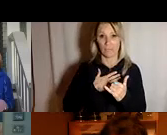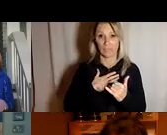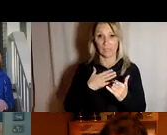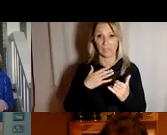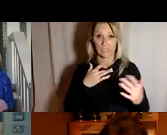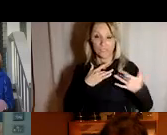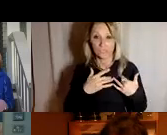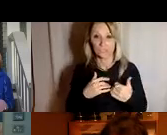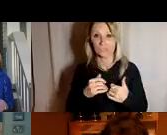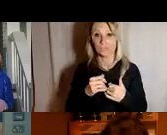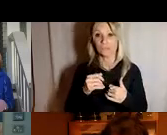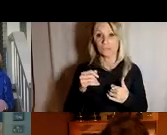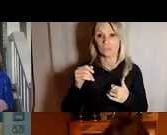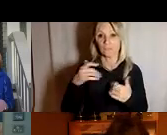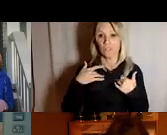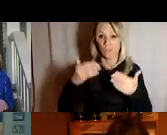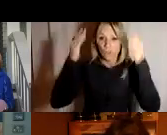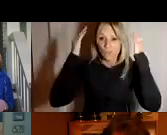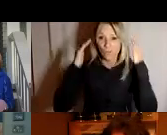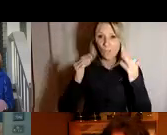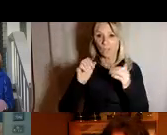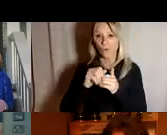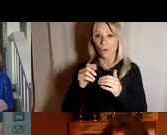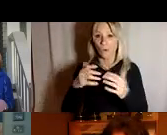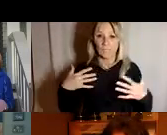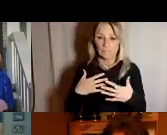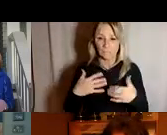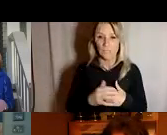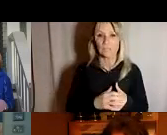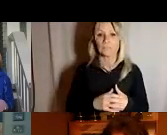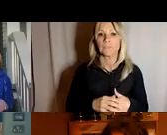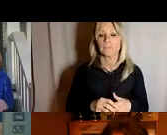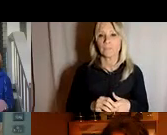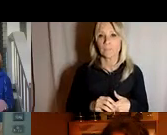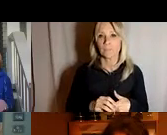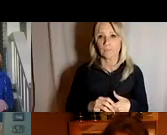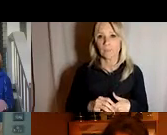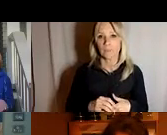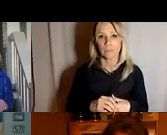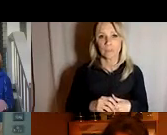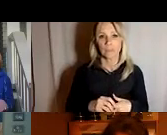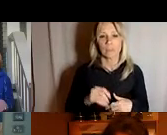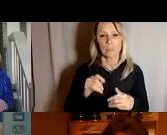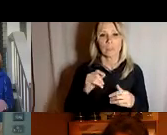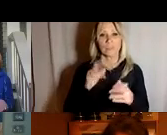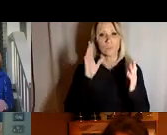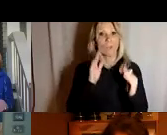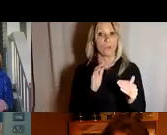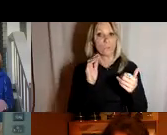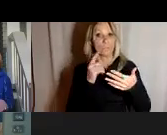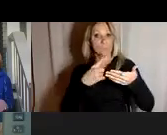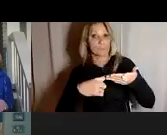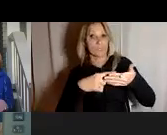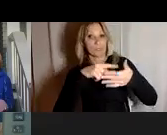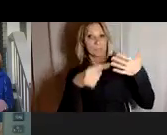feeling a little over overwhelmed or intimidated um here's what i'm hoping to cover today i don't know if